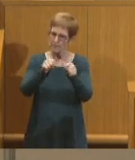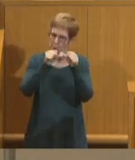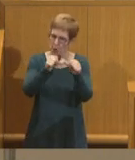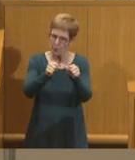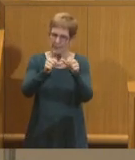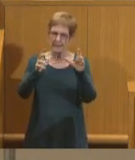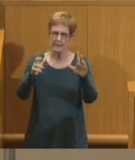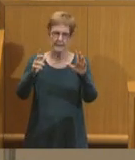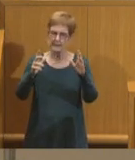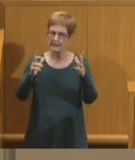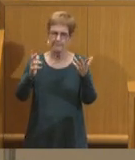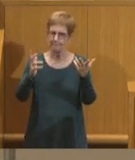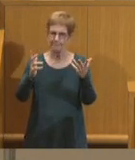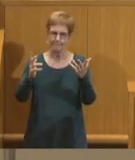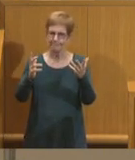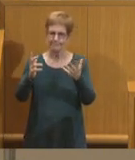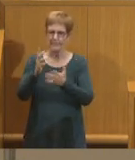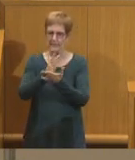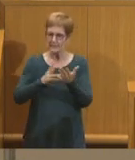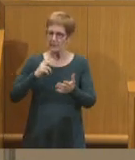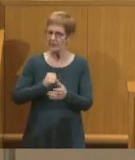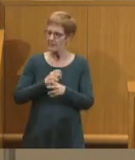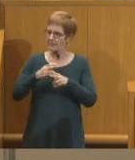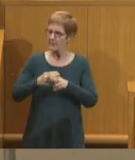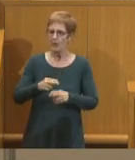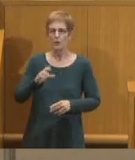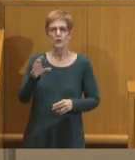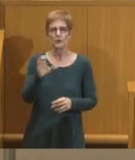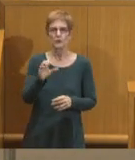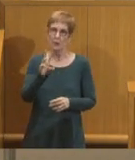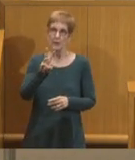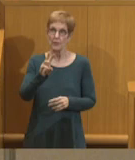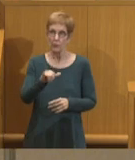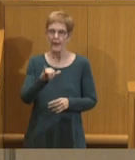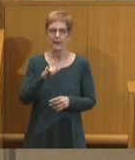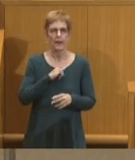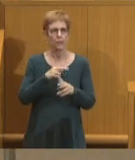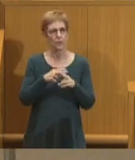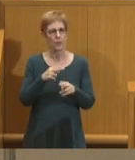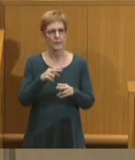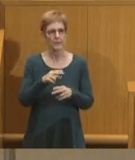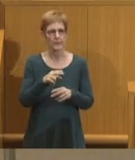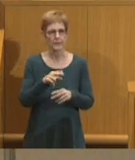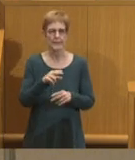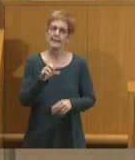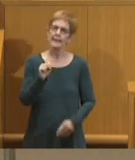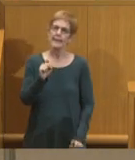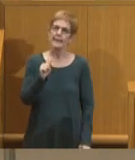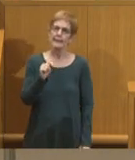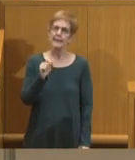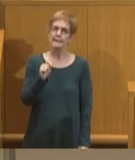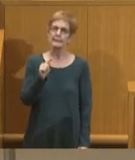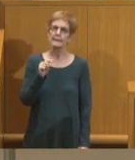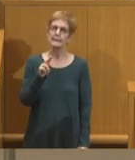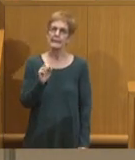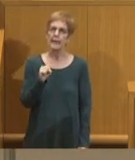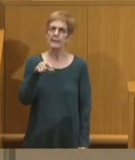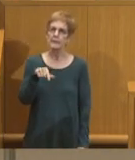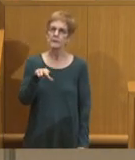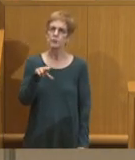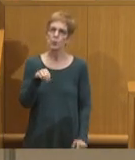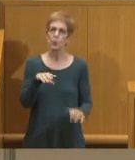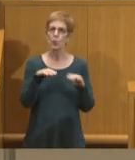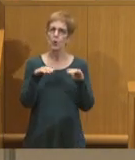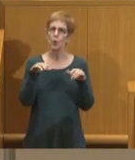disrupting what some of us may refer to as the Charlotte way. I often refer to it as the status quo. And